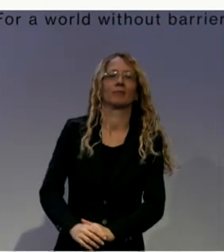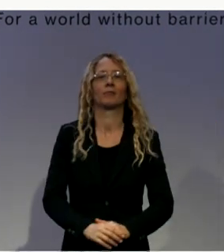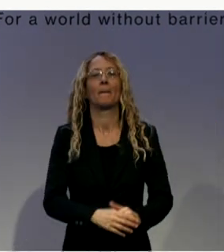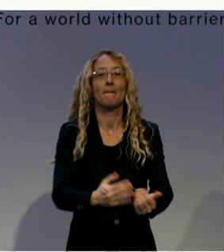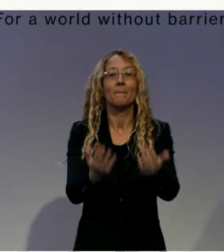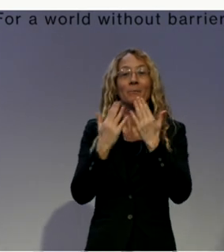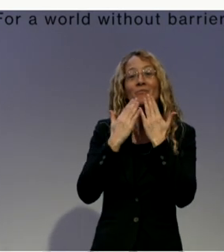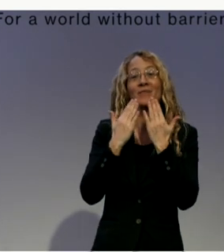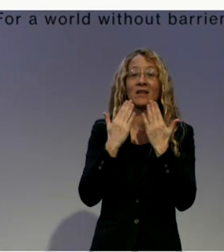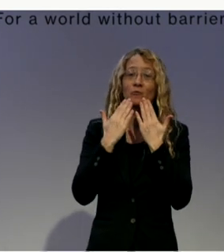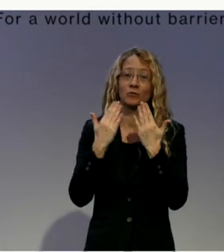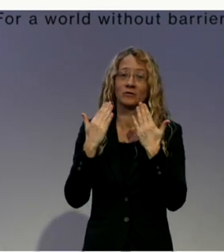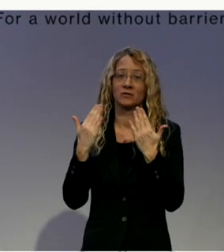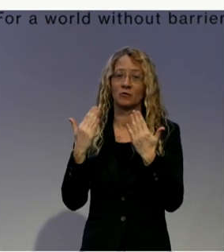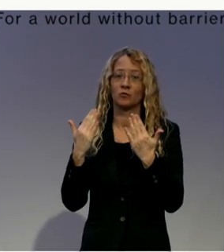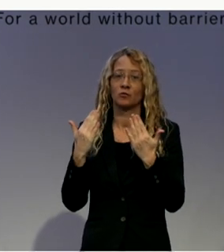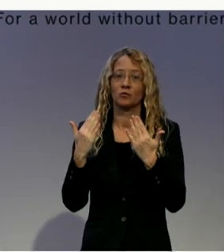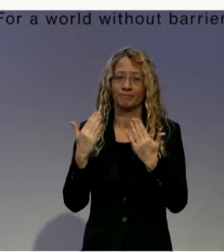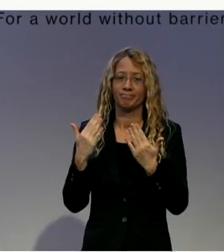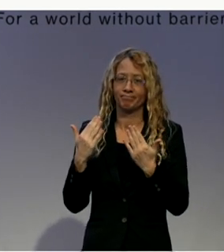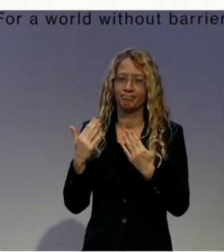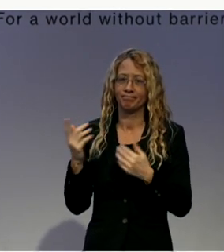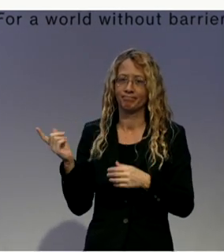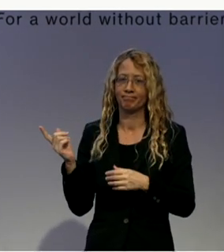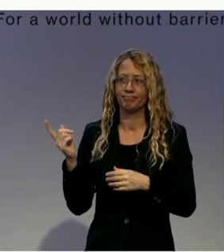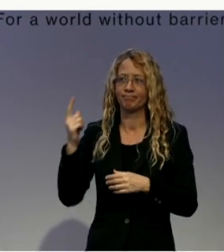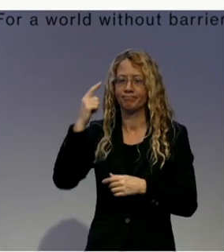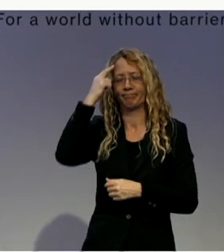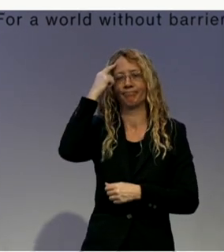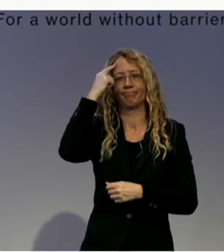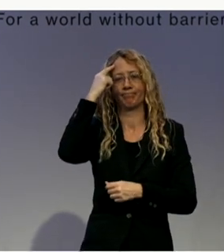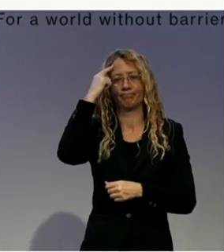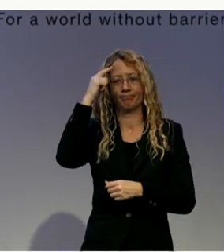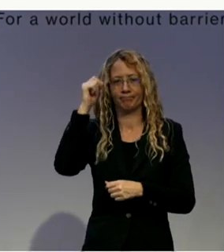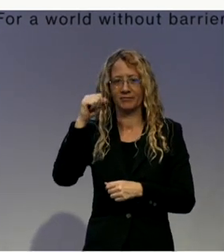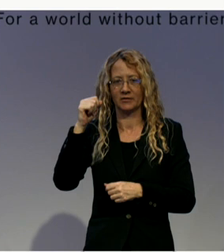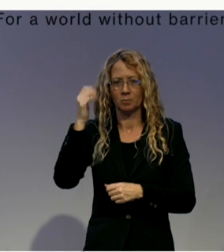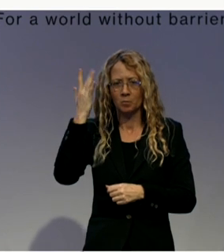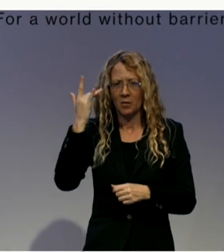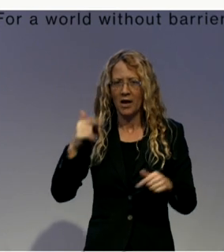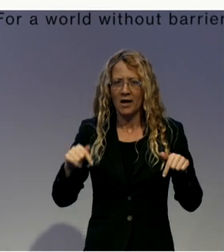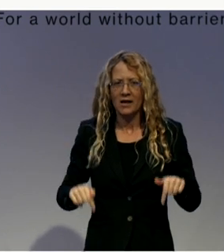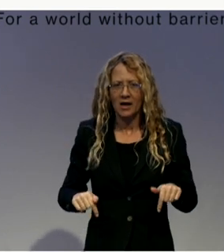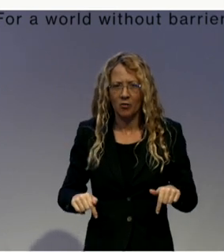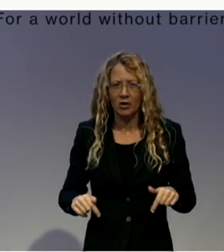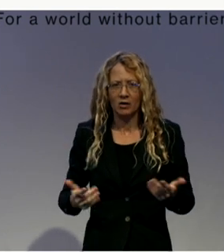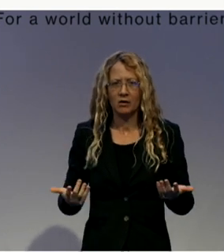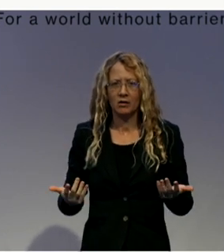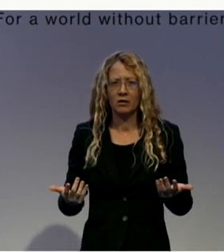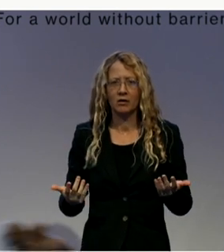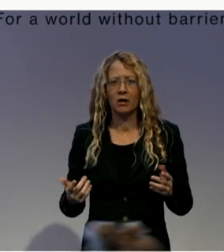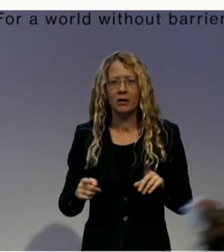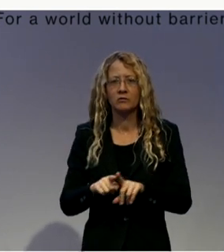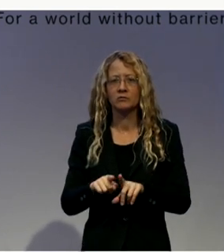us why why we are all here and the way before us and bringing the stories from